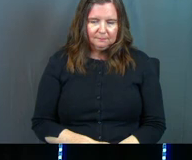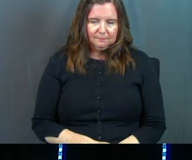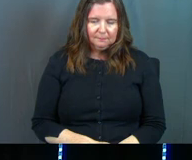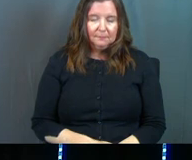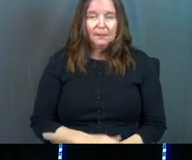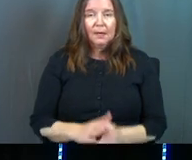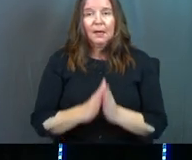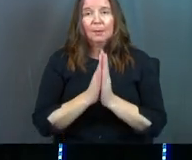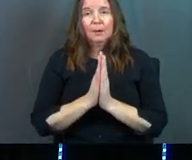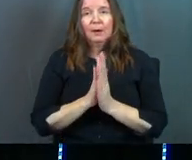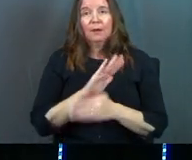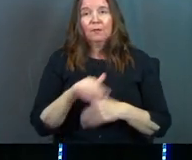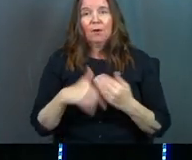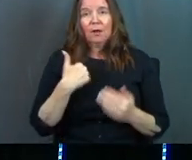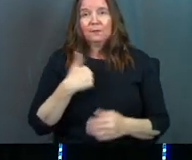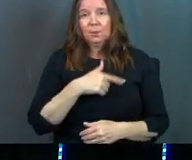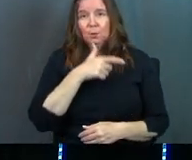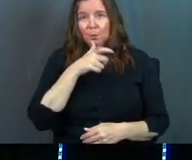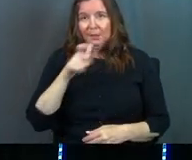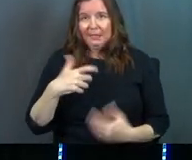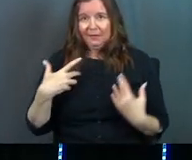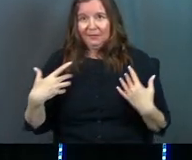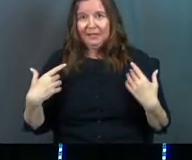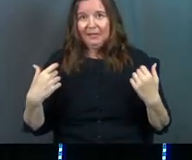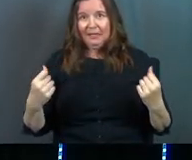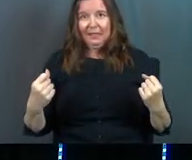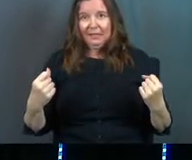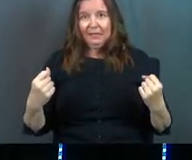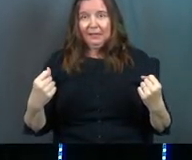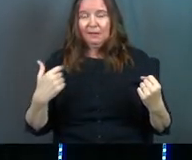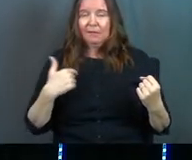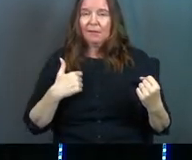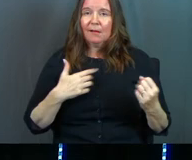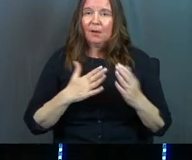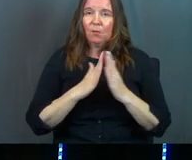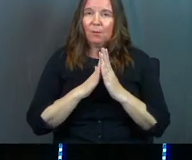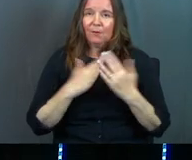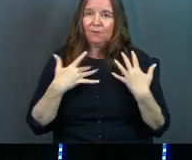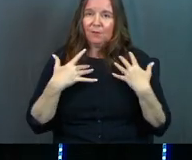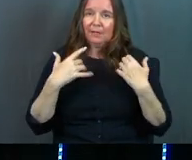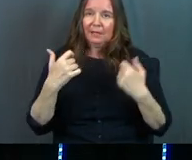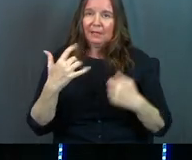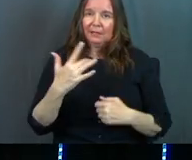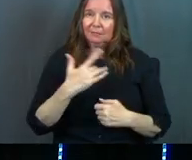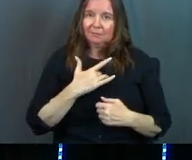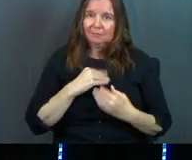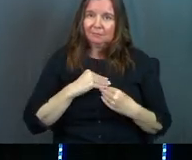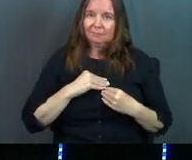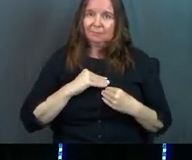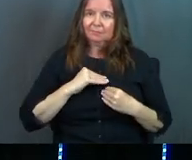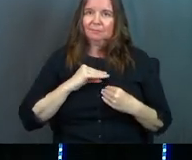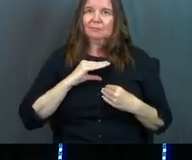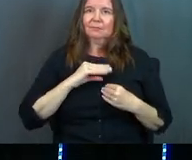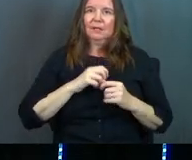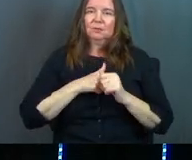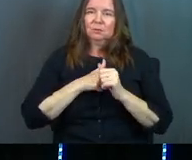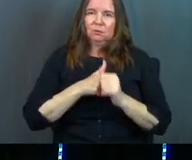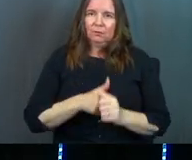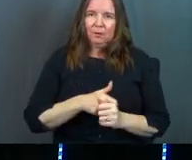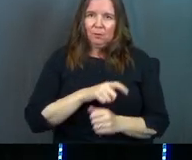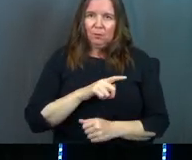I'm going to pray for all of us who are in need of healing and I'm going to pray for a healing along the way as you follow the Lord.